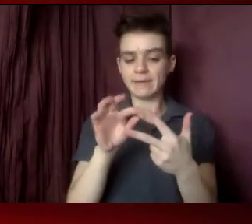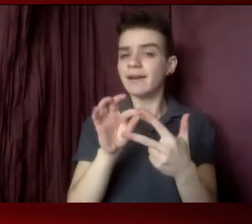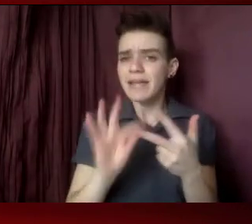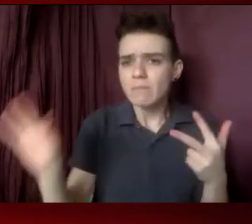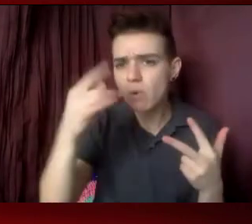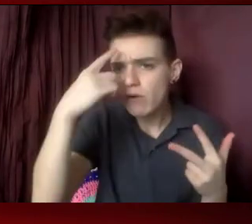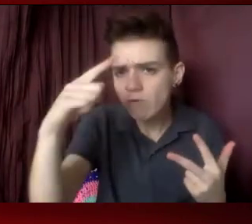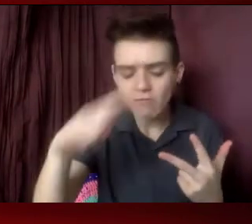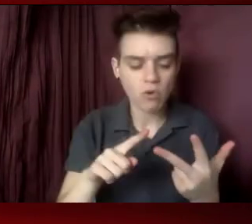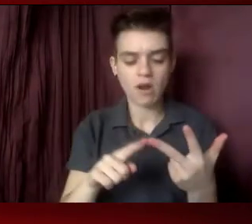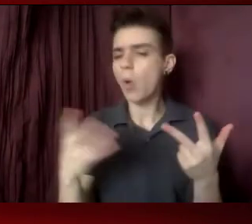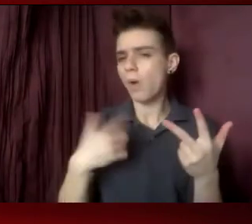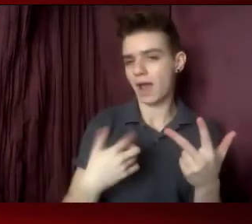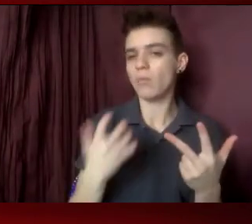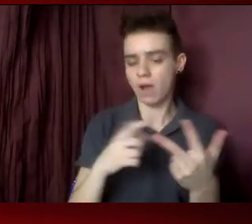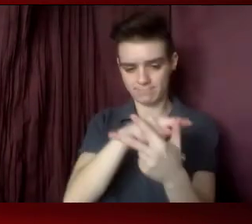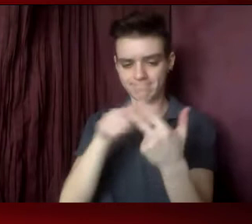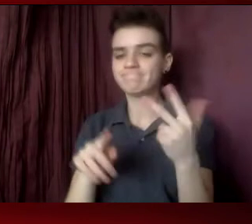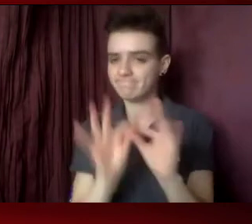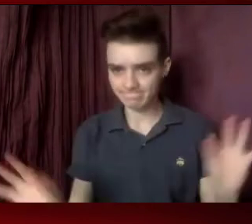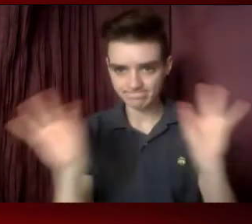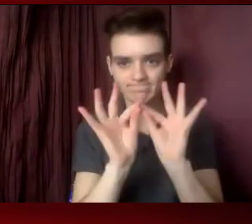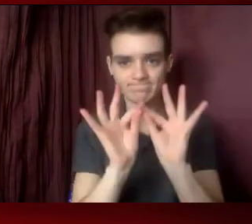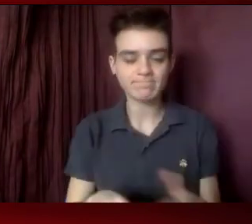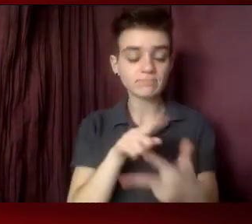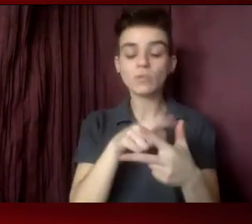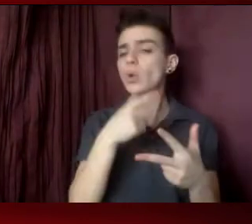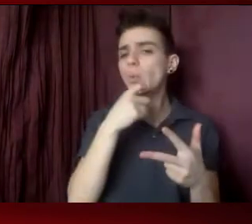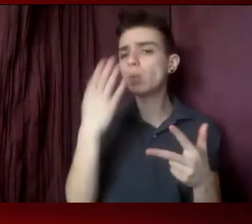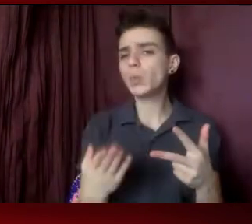I want you to do. So, who are you?